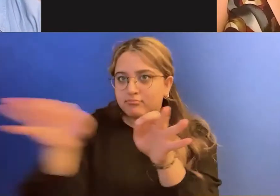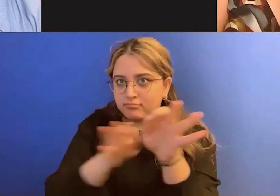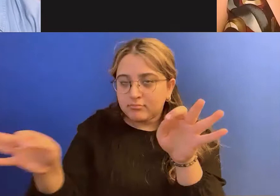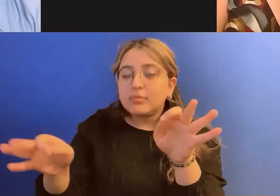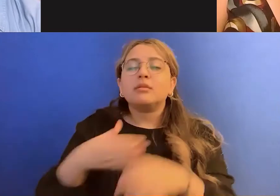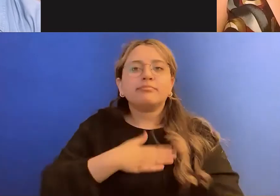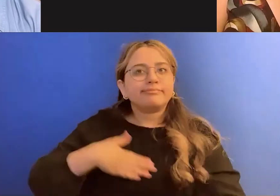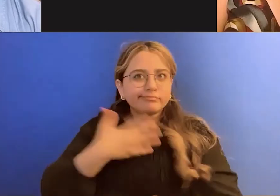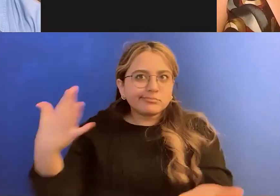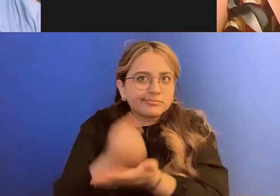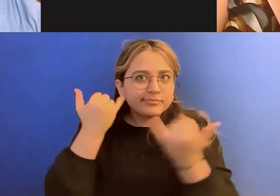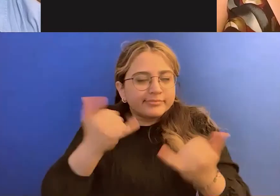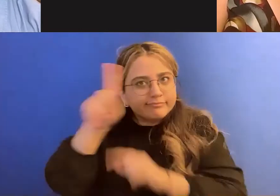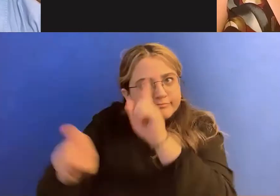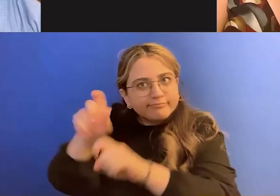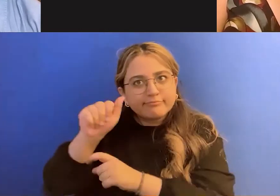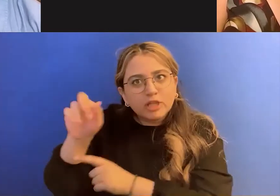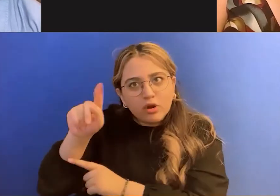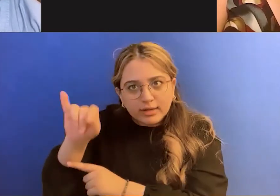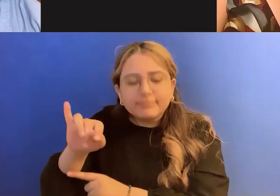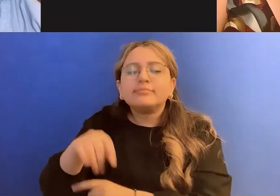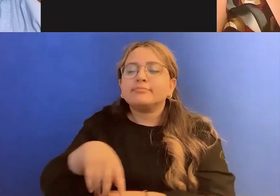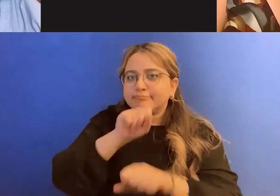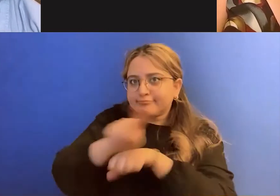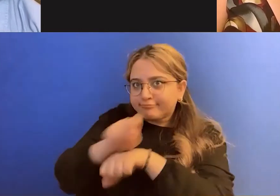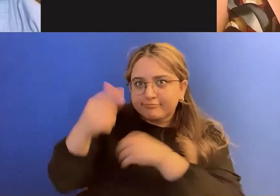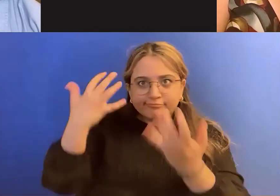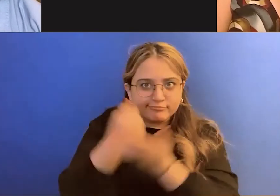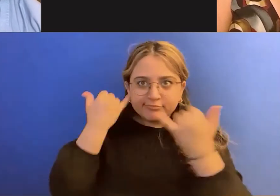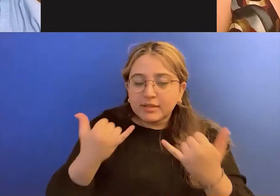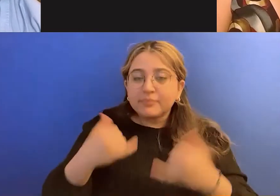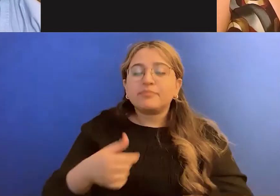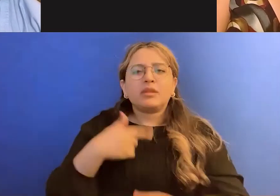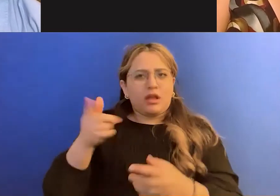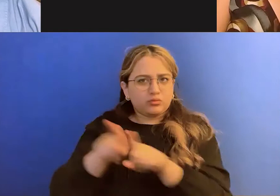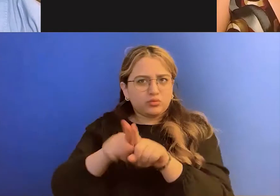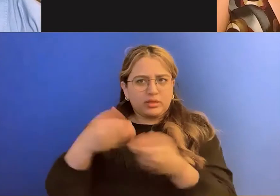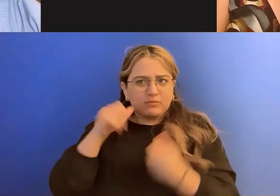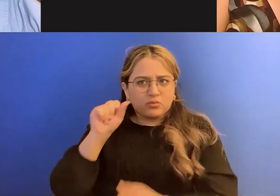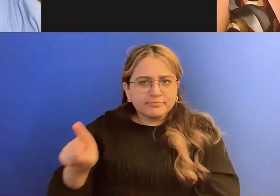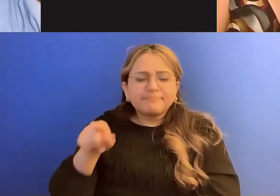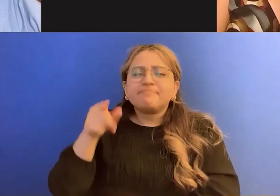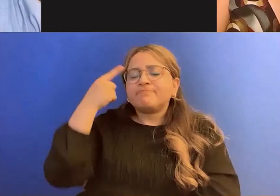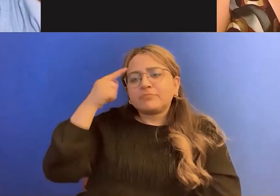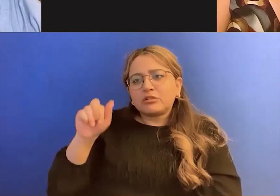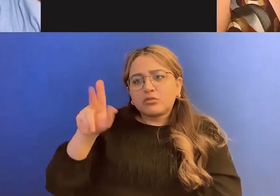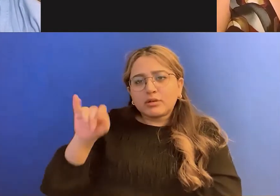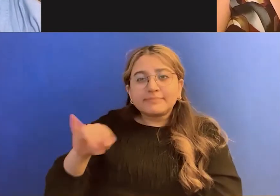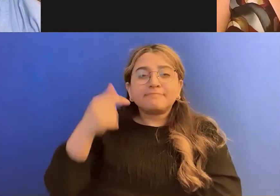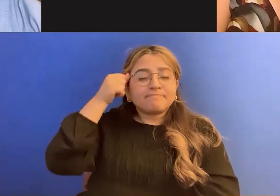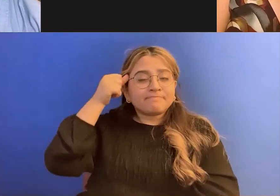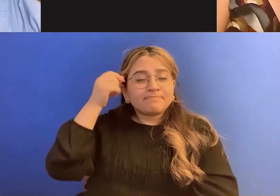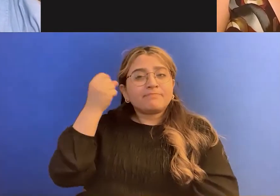ask another question, Artie. Um, you know, we, when we were talking earlier about those folks who were really instrumental in the early days of body positivity,